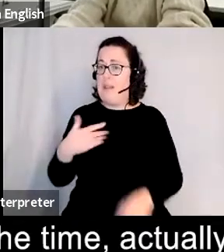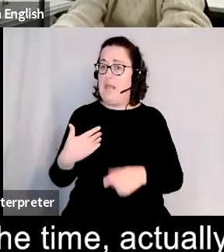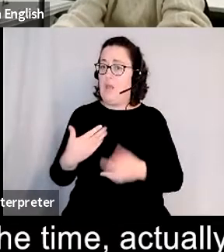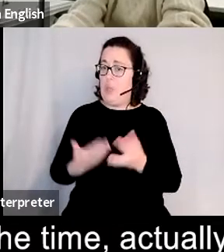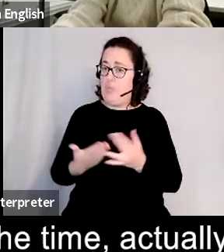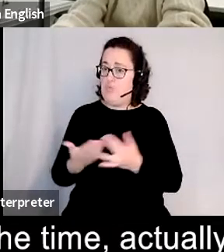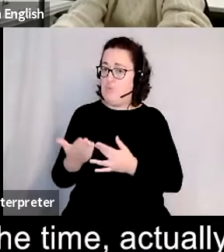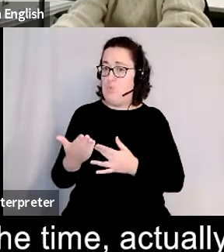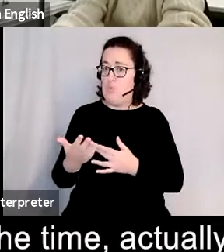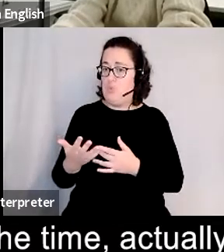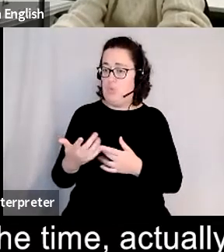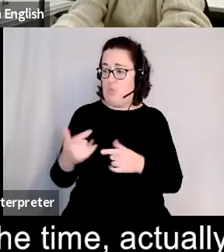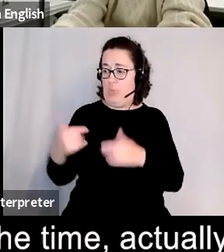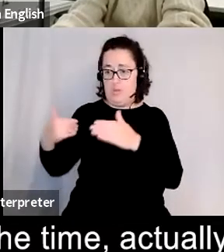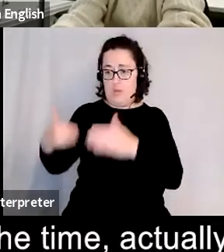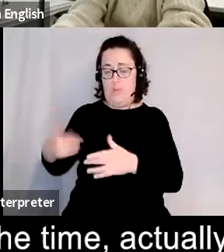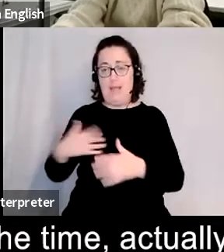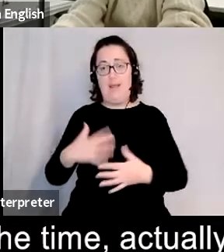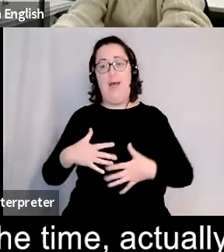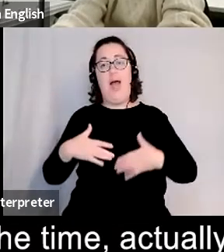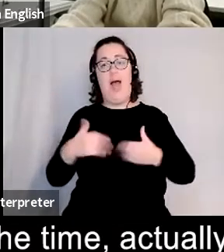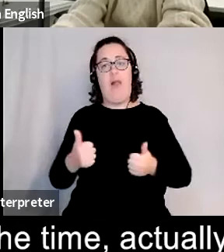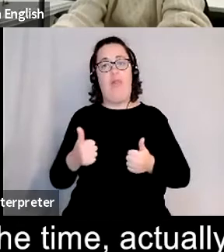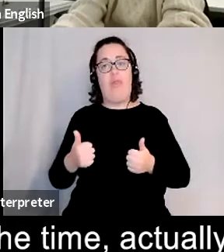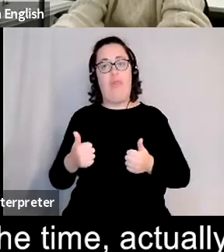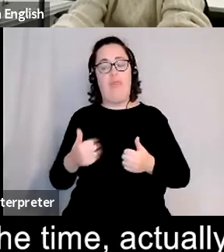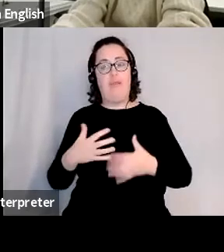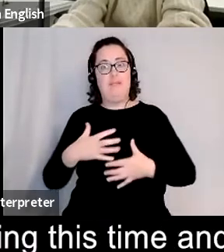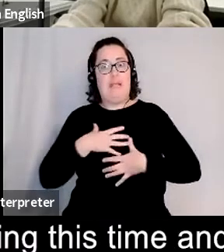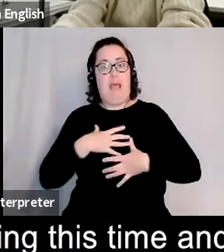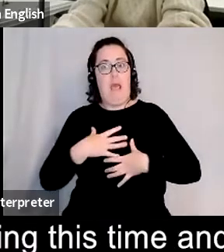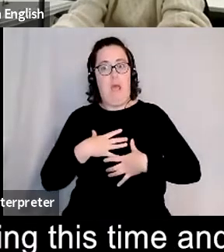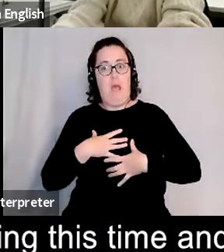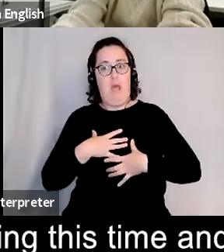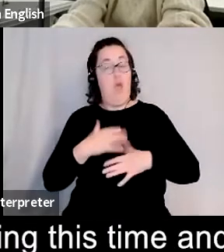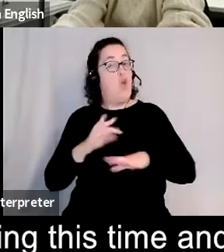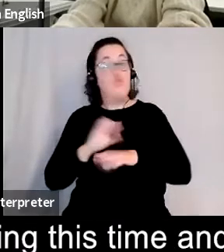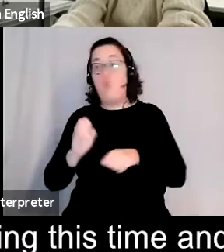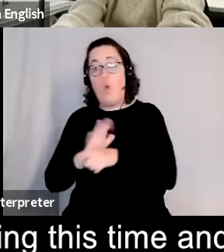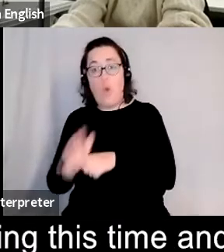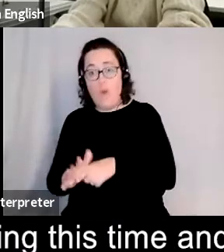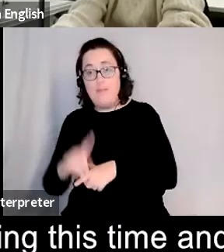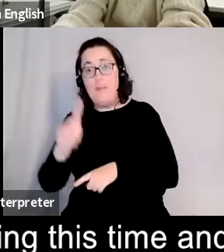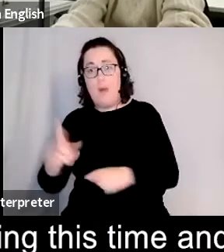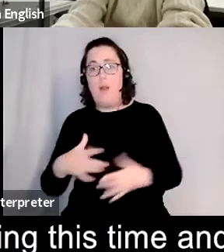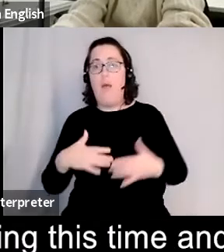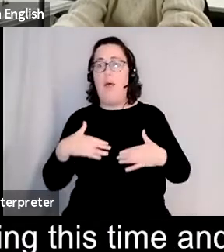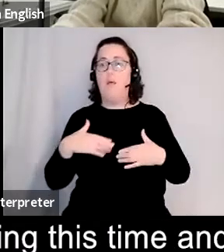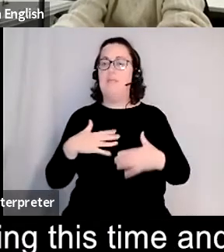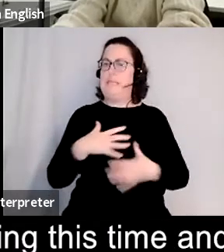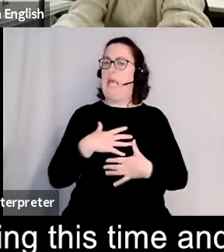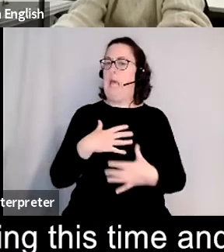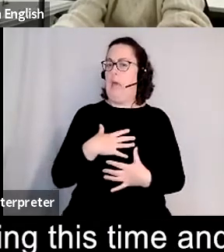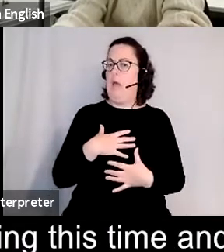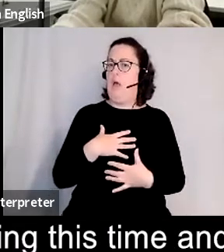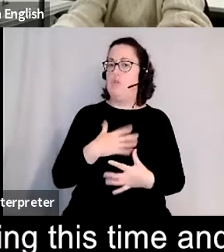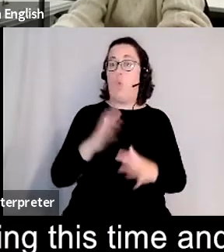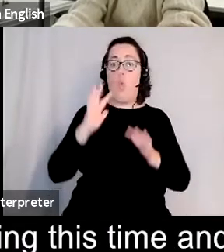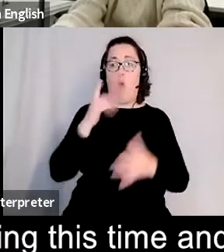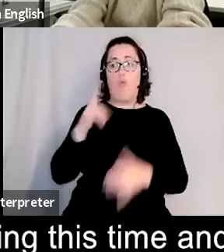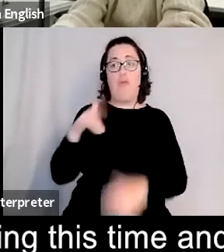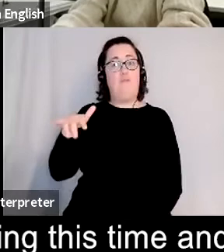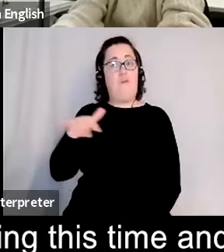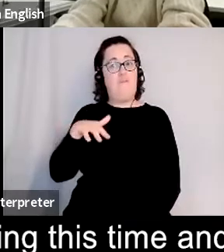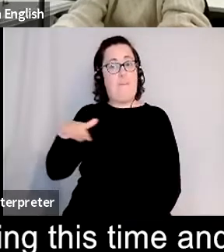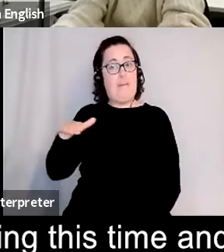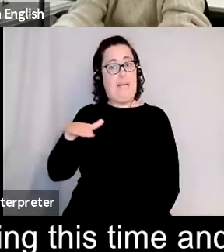time actually not covid but it's quite hot distressful to have a health scare during this time and i was very worried for them but they